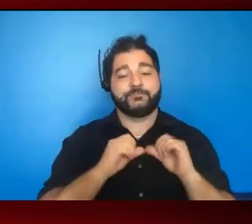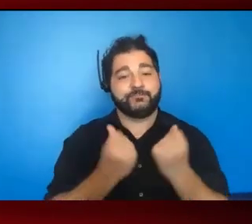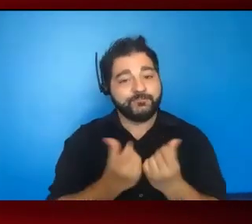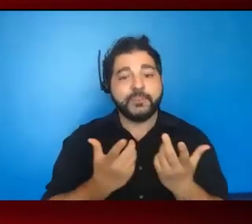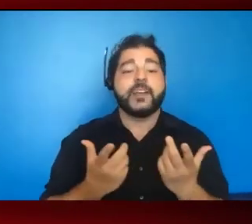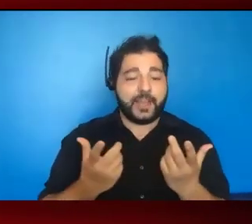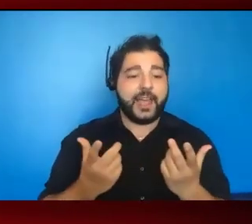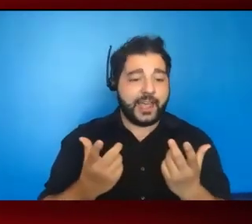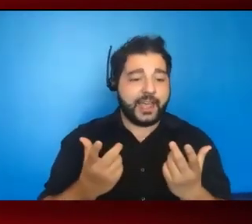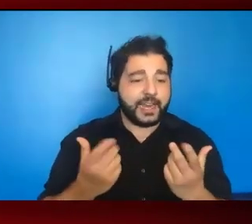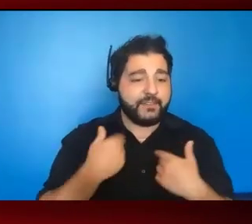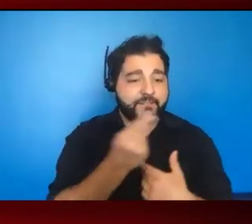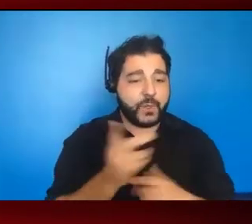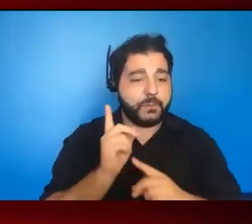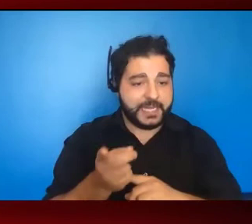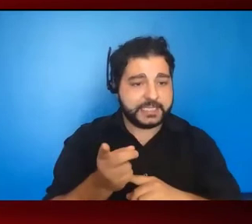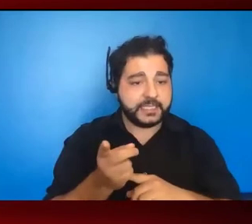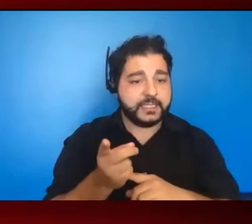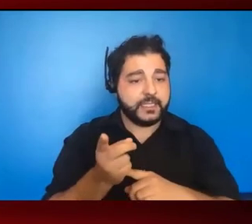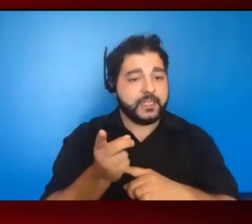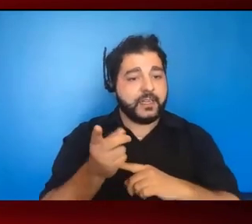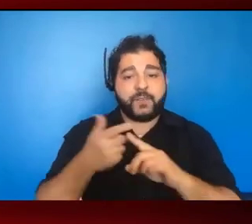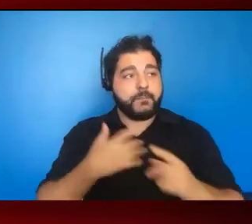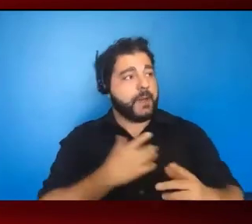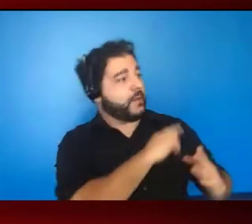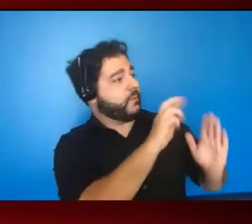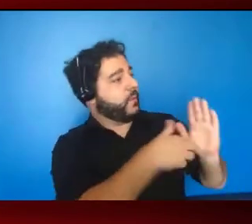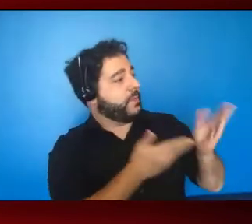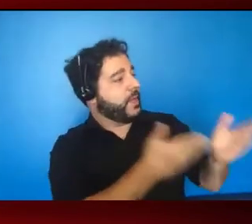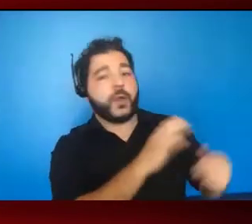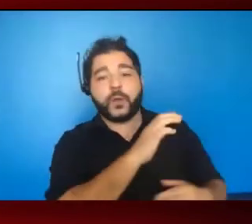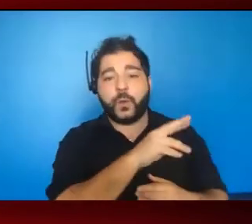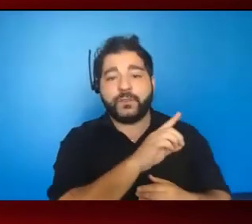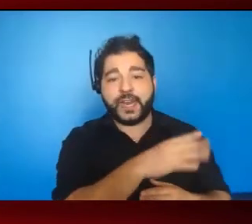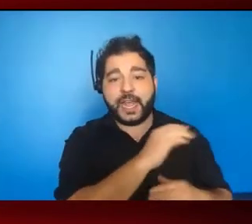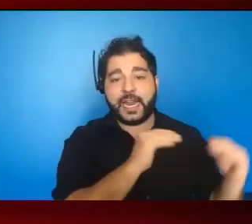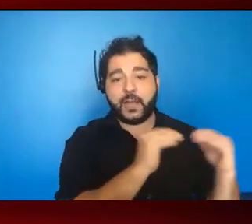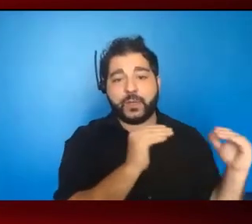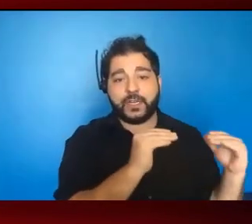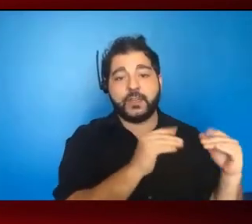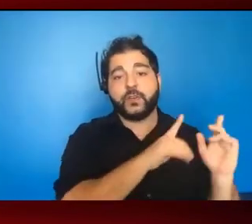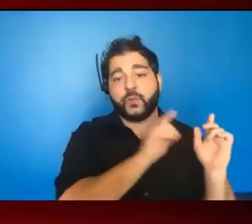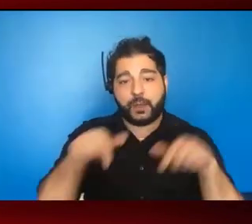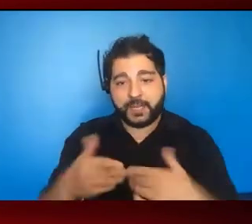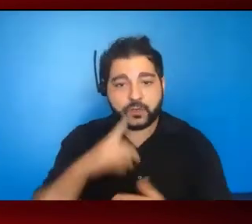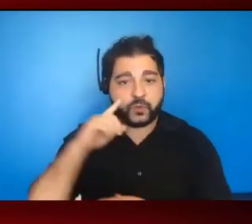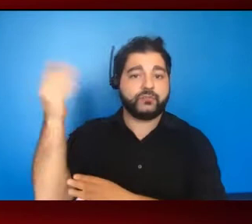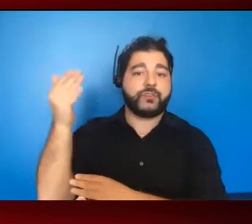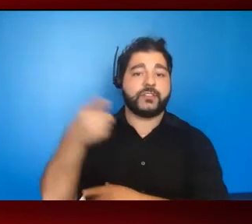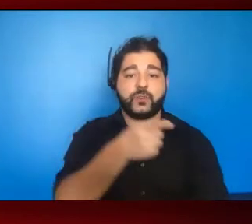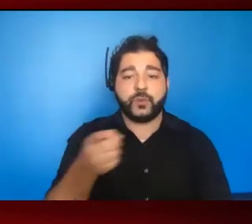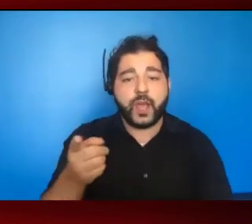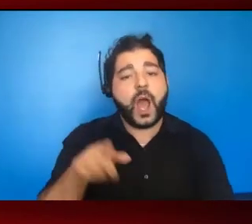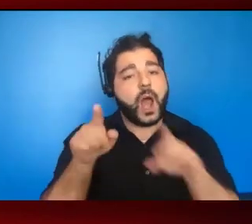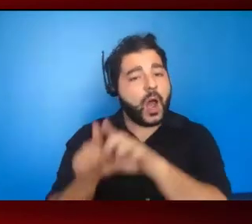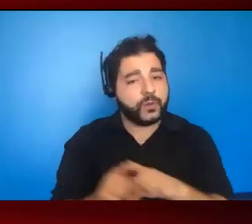a few minutes away from my role in COVID and equity to address you all. I also